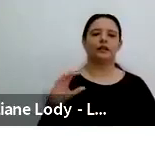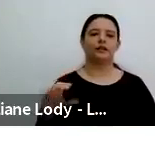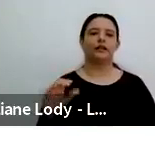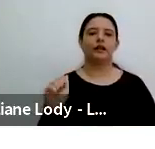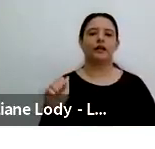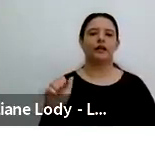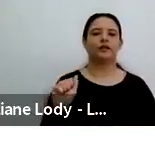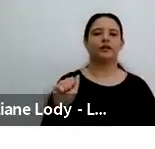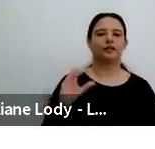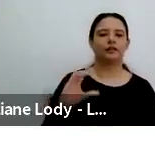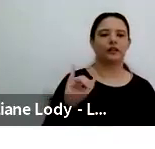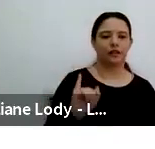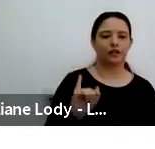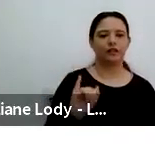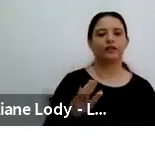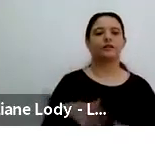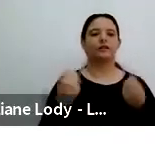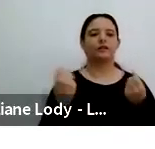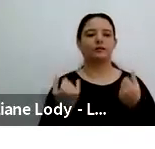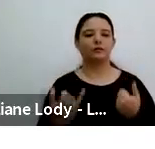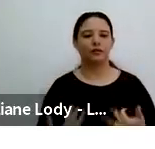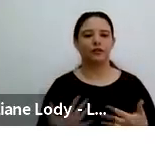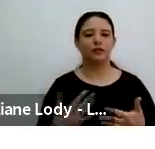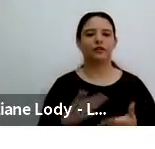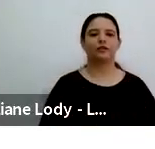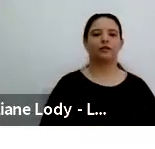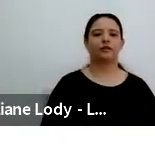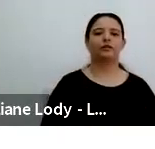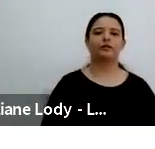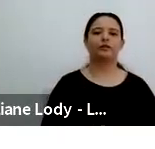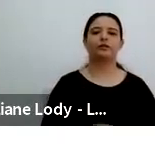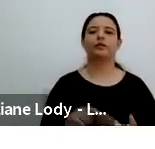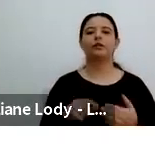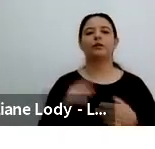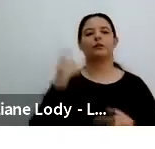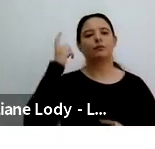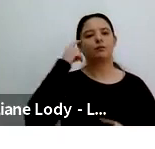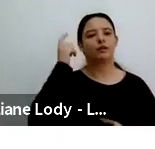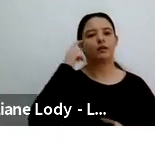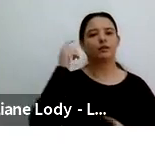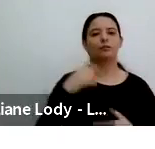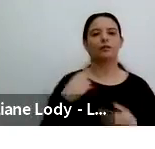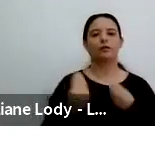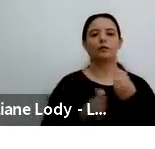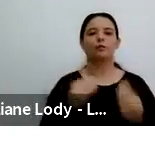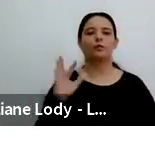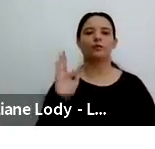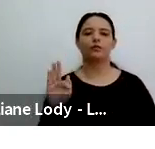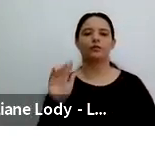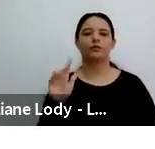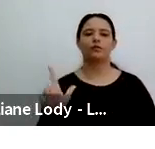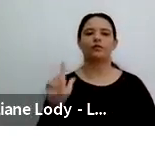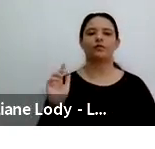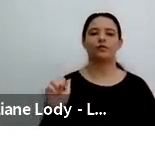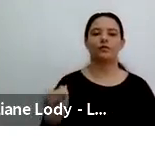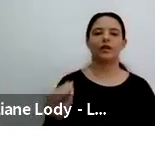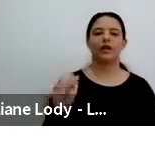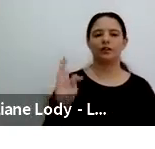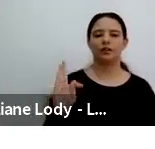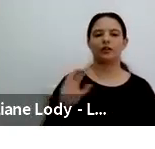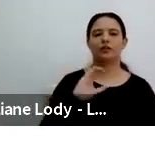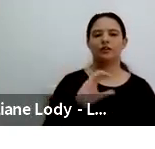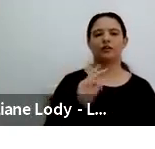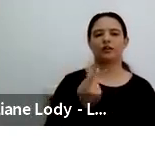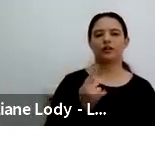perspective on transliteracy's development. And in there, we begin by talking about two architectures for understanding